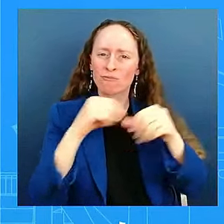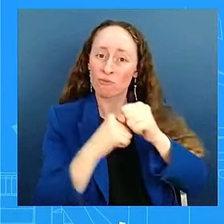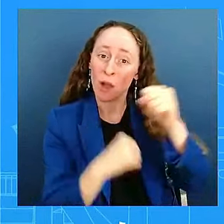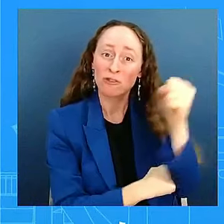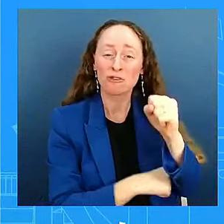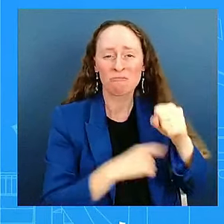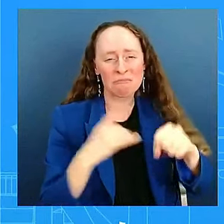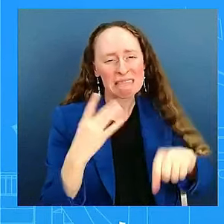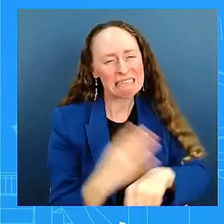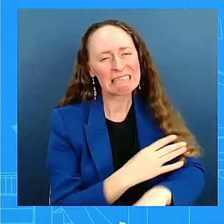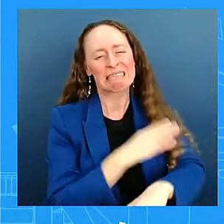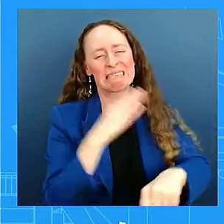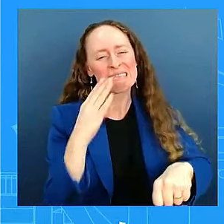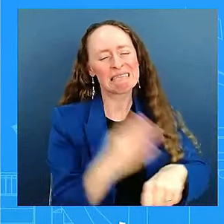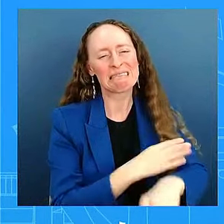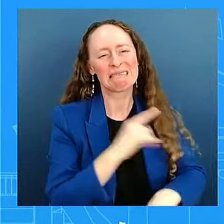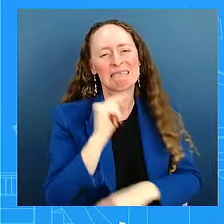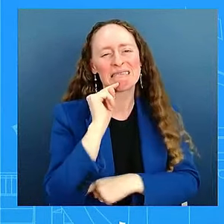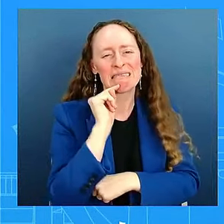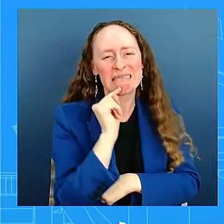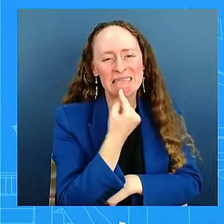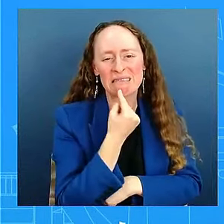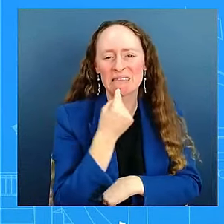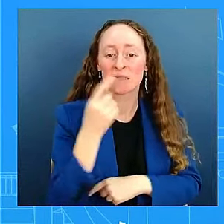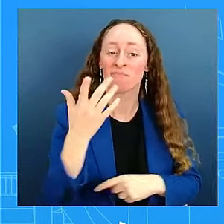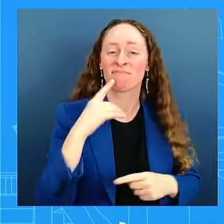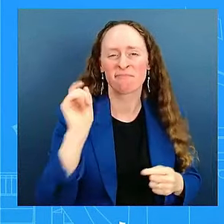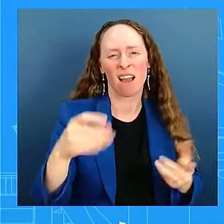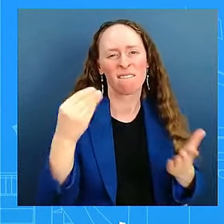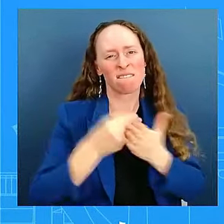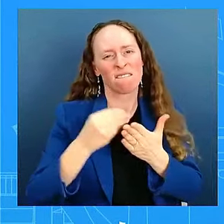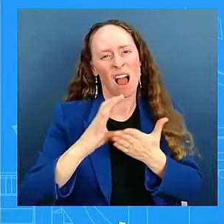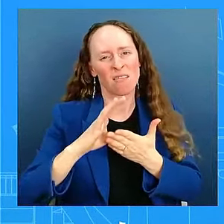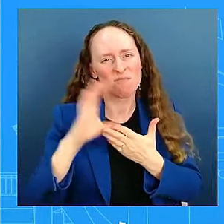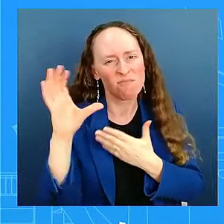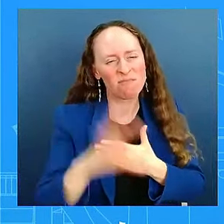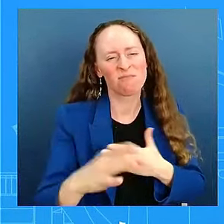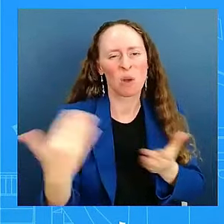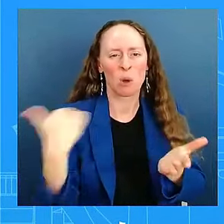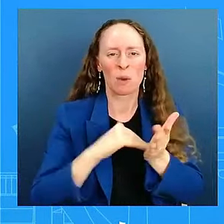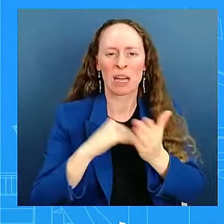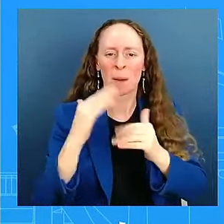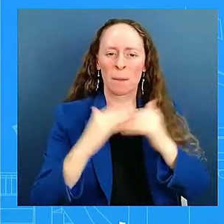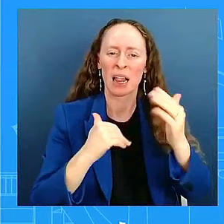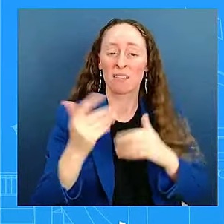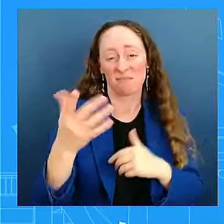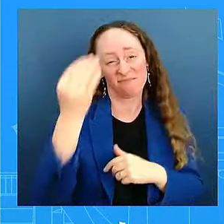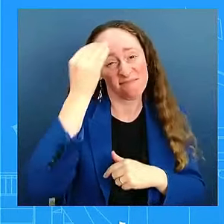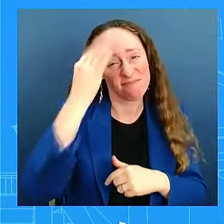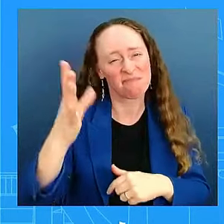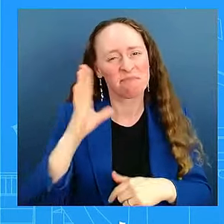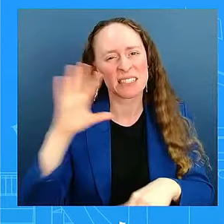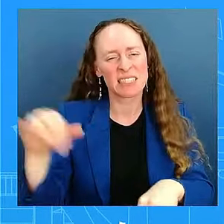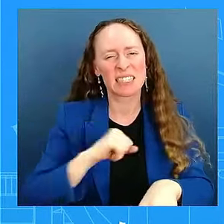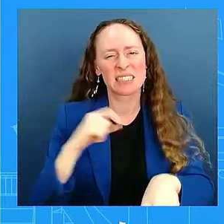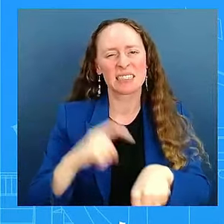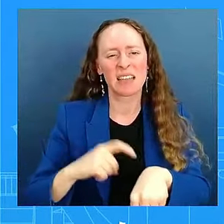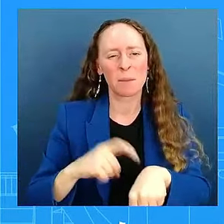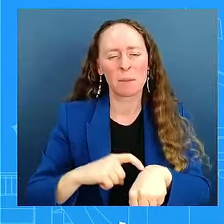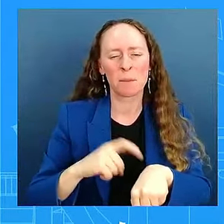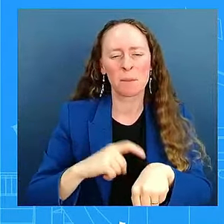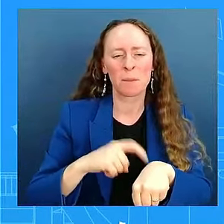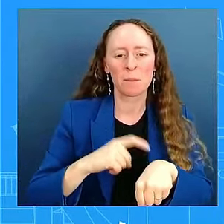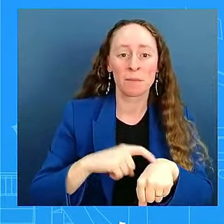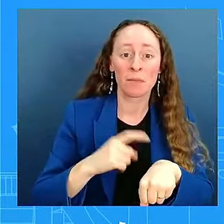money to replace and reconstruct. Precise figures I don't have. All right. Thank you so much, Mr. Secretary. Thank you all very much.